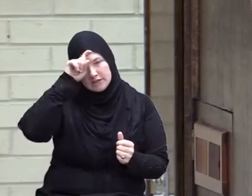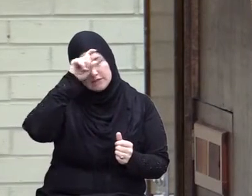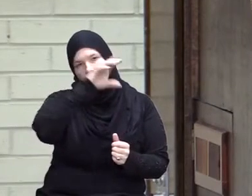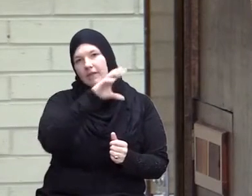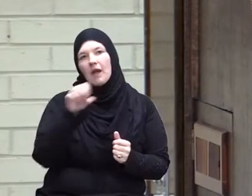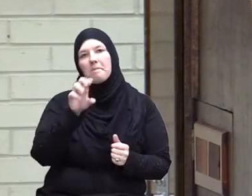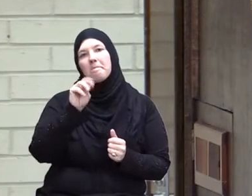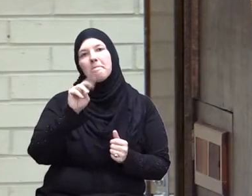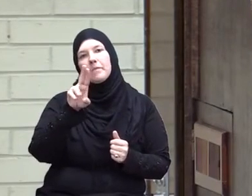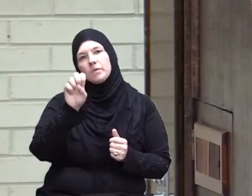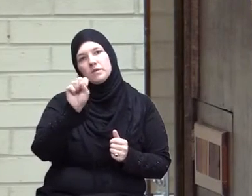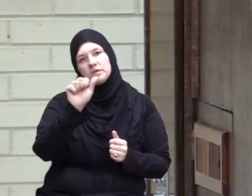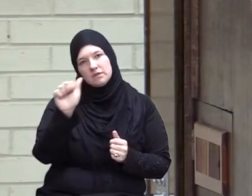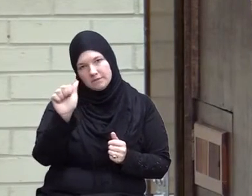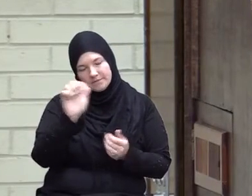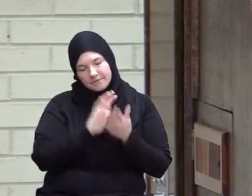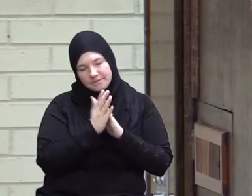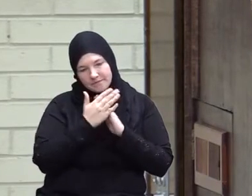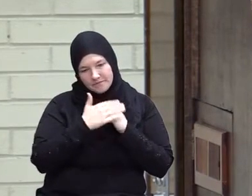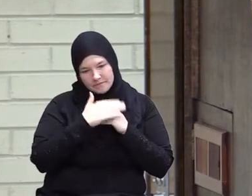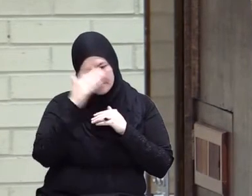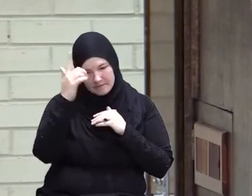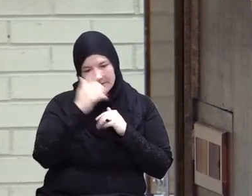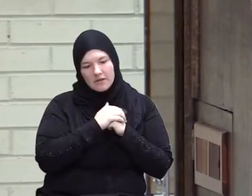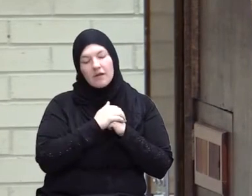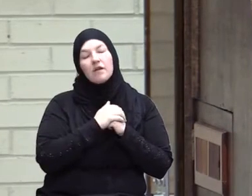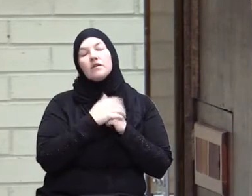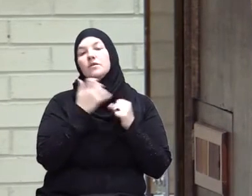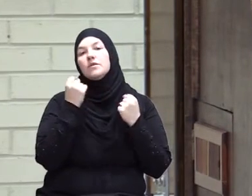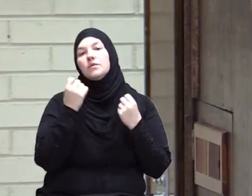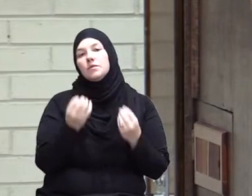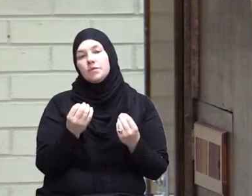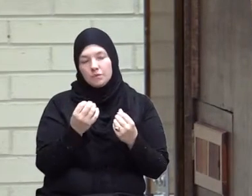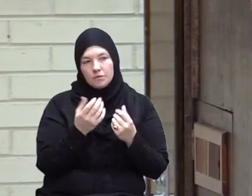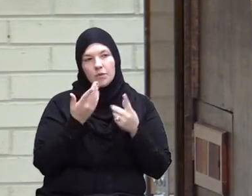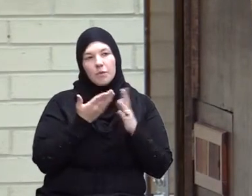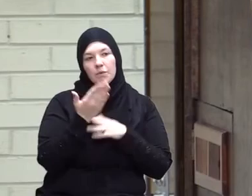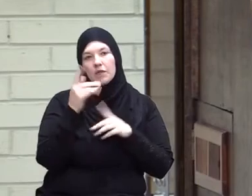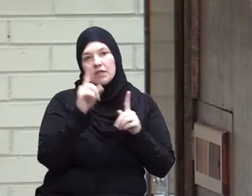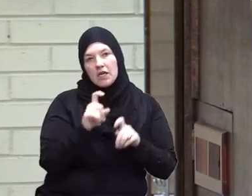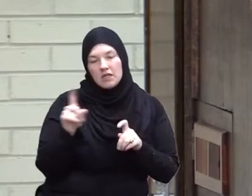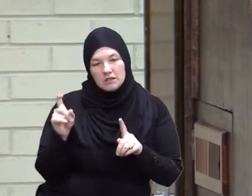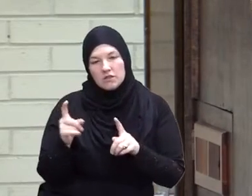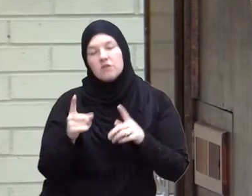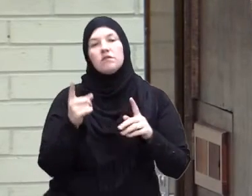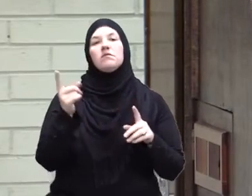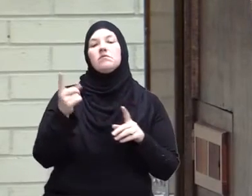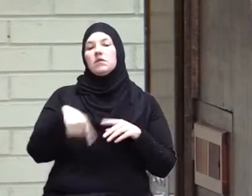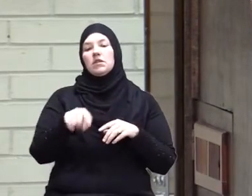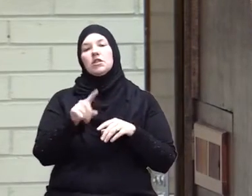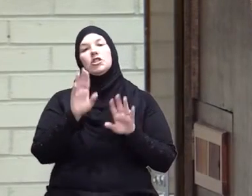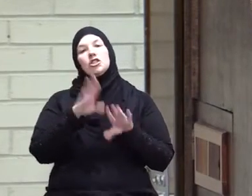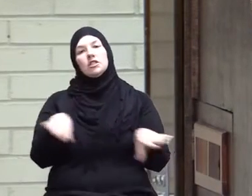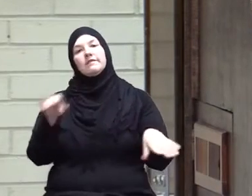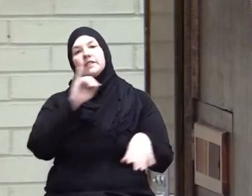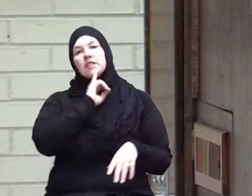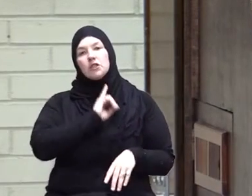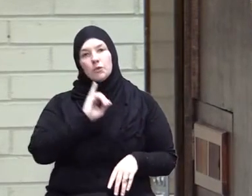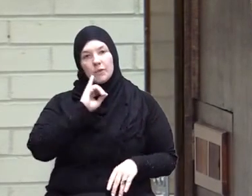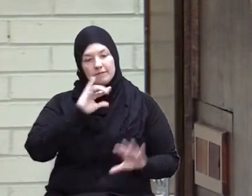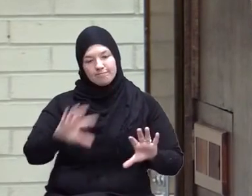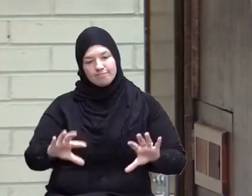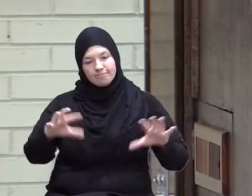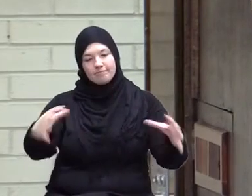Salaam So from the outset Allah Subh'anaHu Wa Ta-A'la took the covenant of the children of Israel